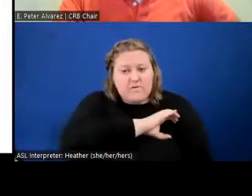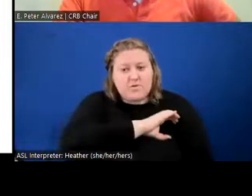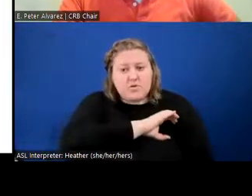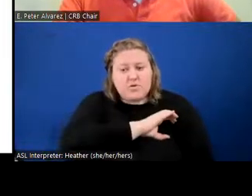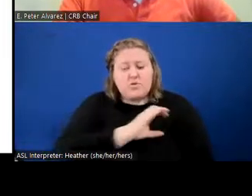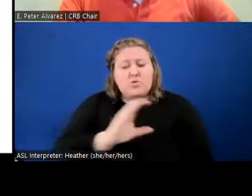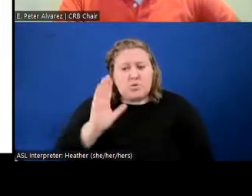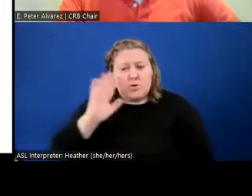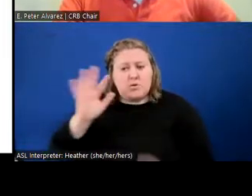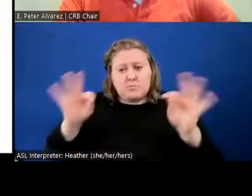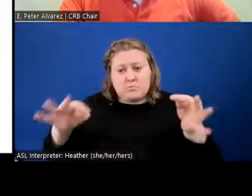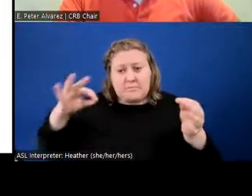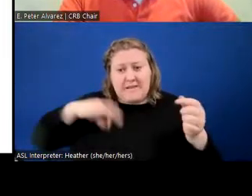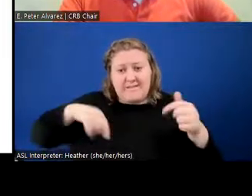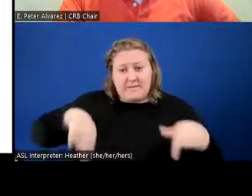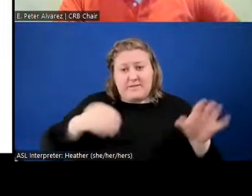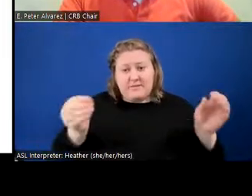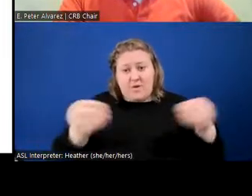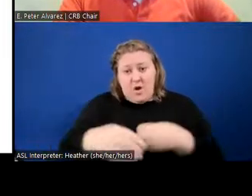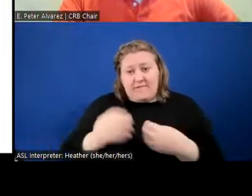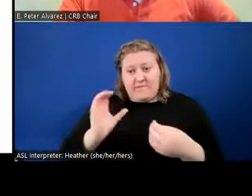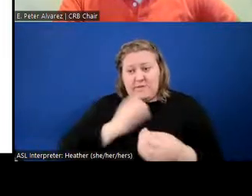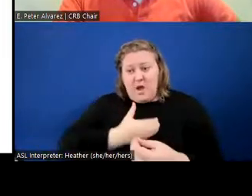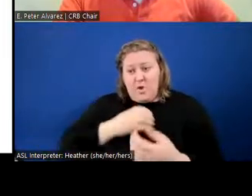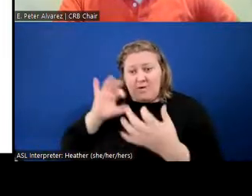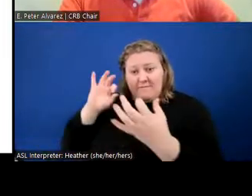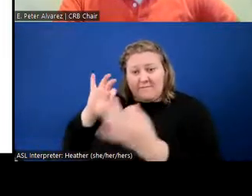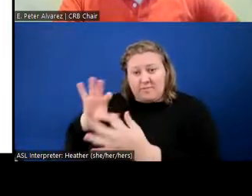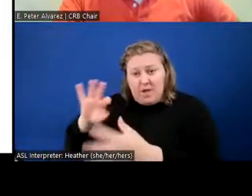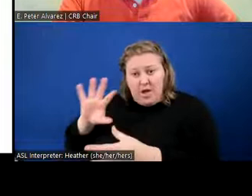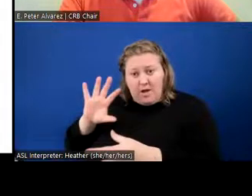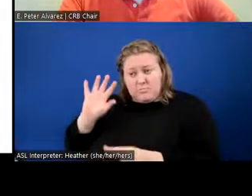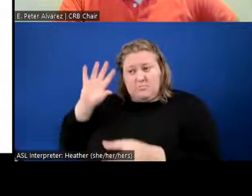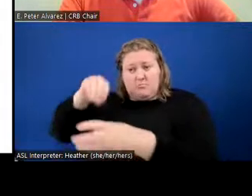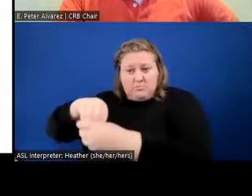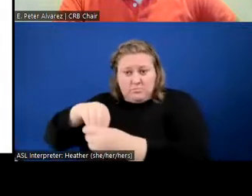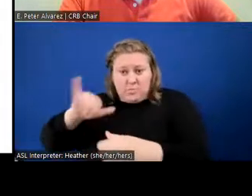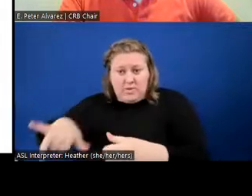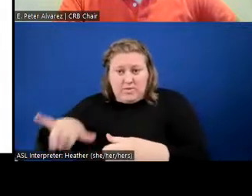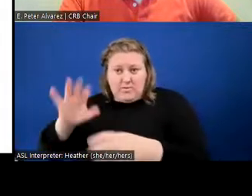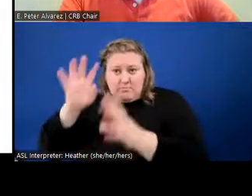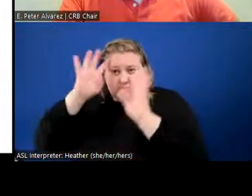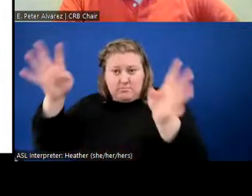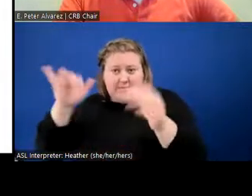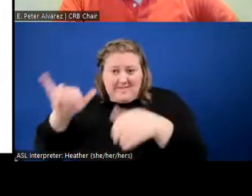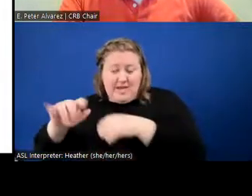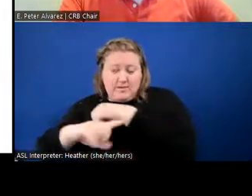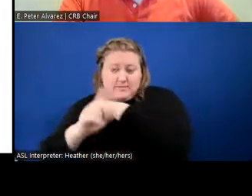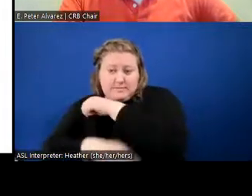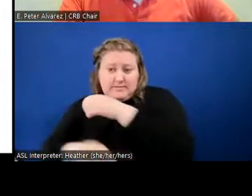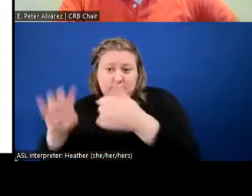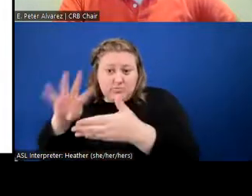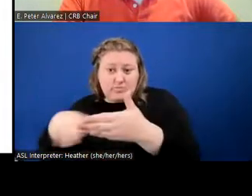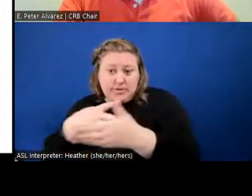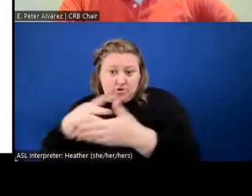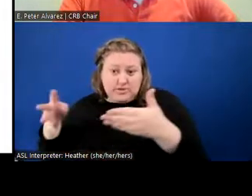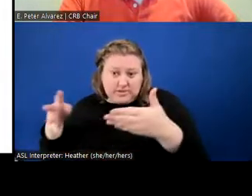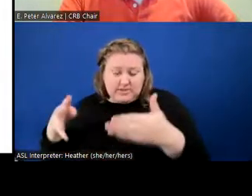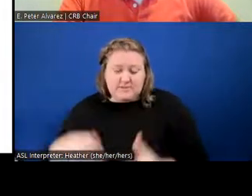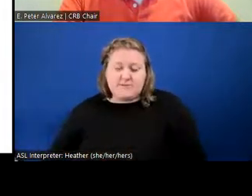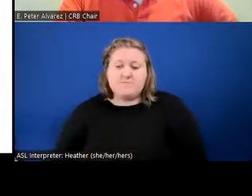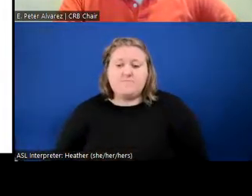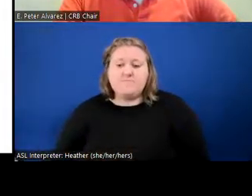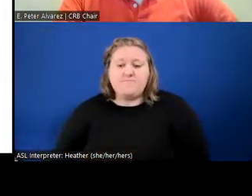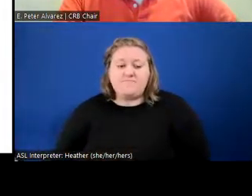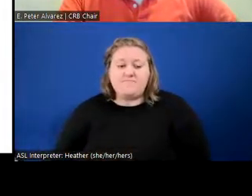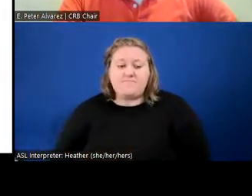this office help weigh in on discipline matrix by us working with a consultant who is also going to